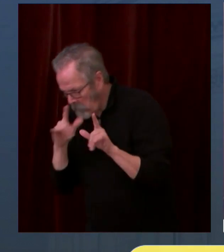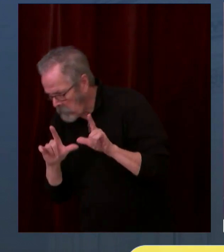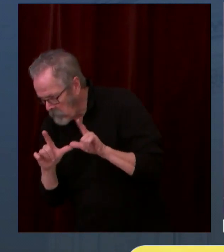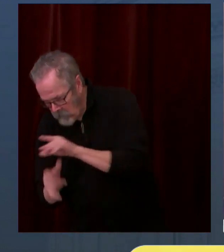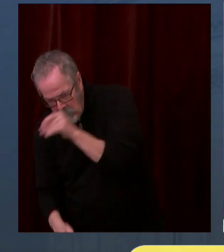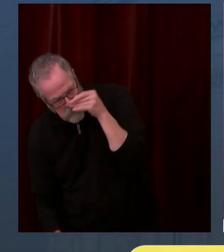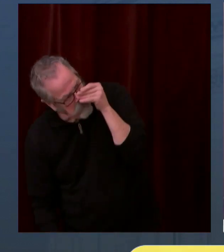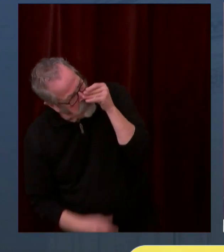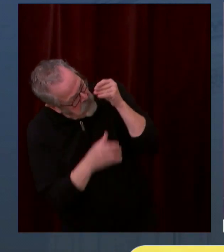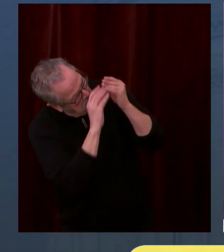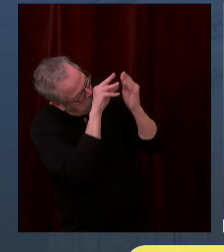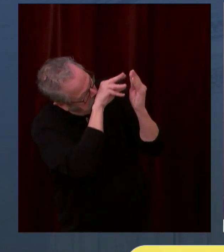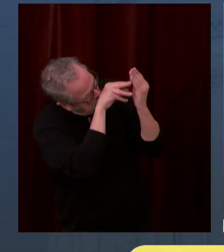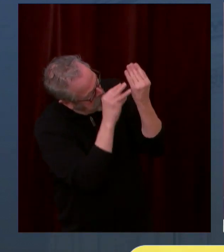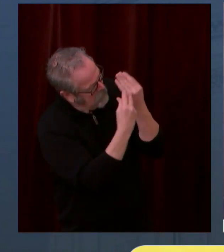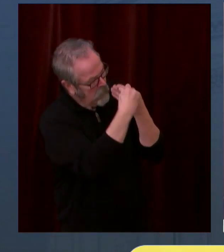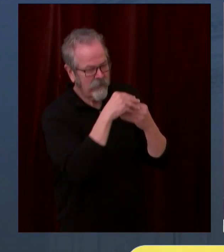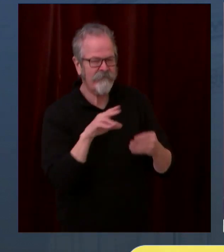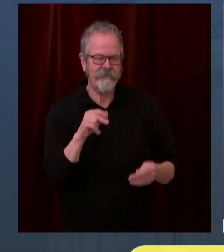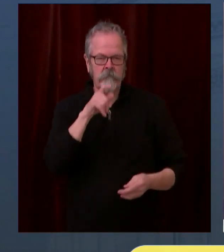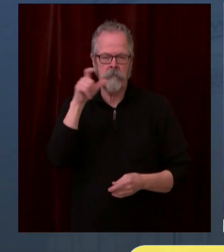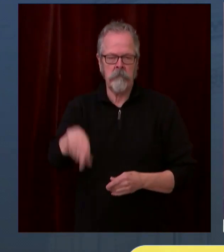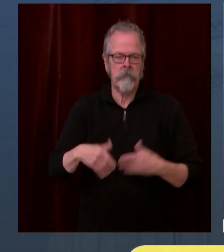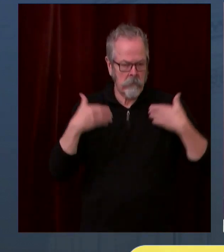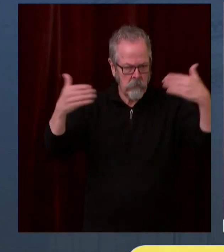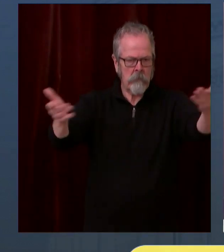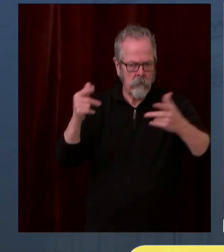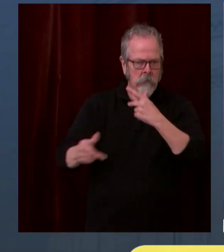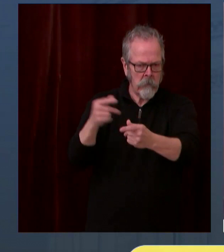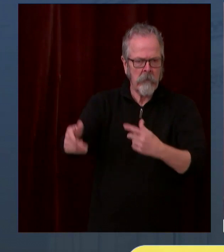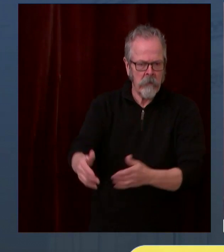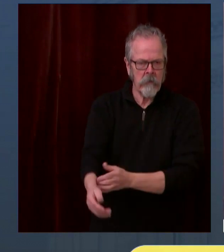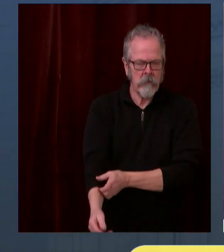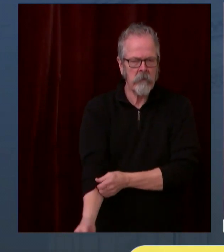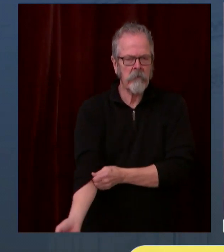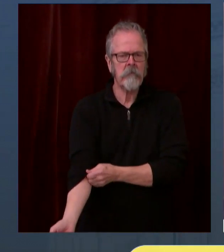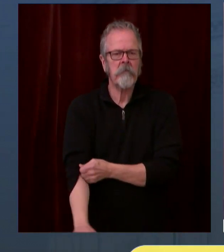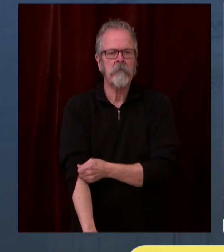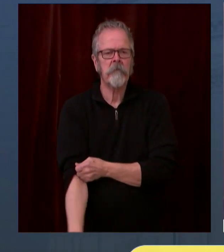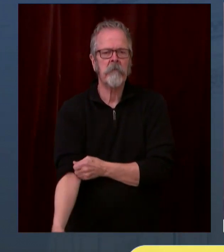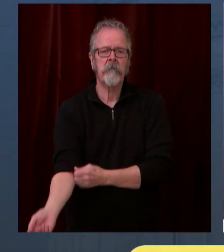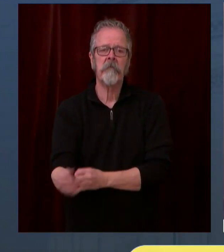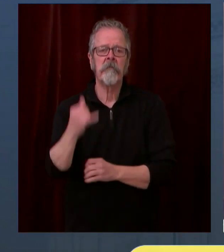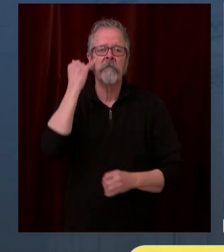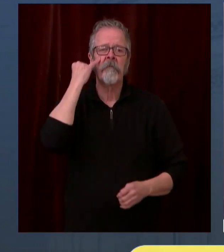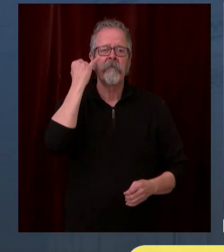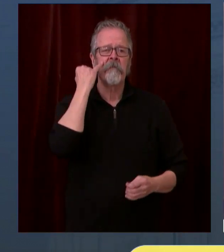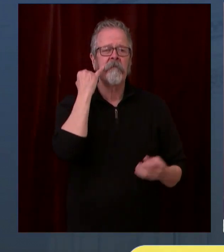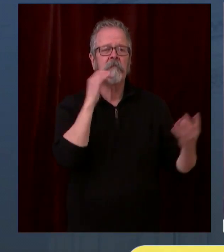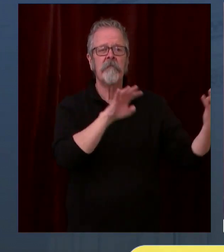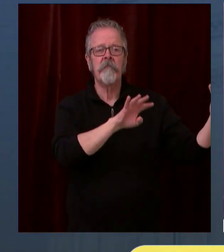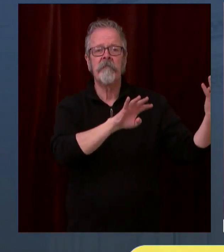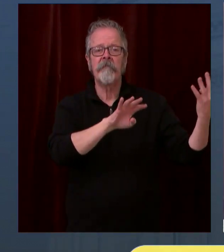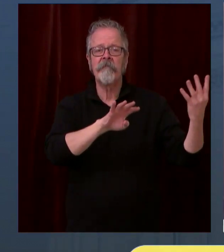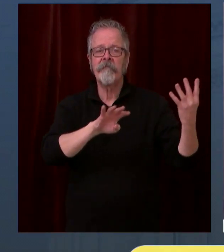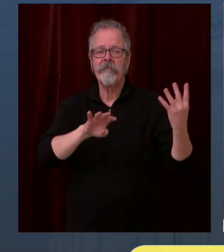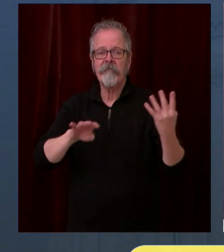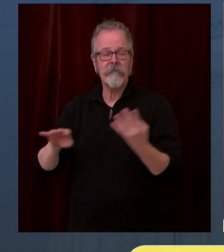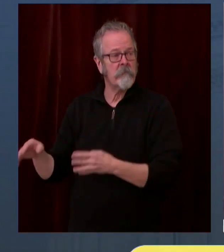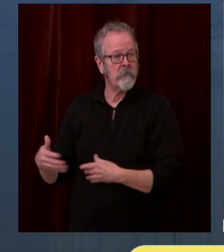a couple of doses left, we do not want you to waste that vaccine. We want you to get that into the arms of